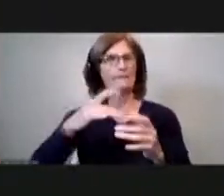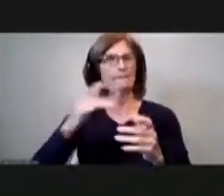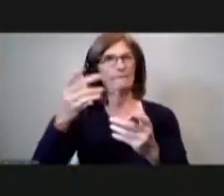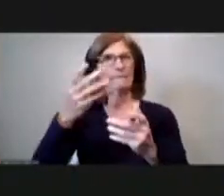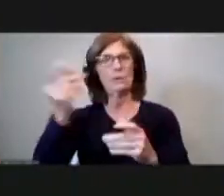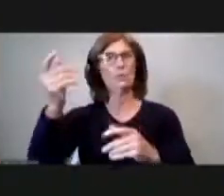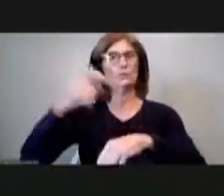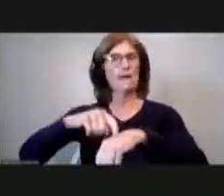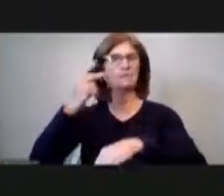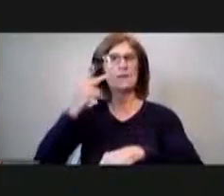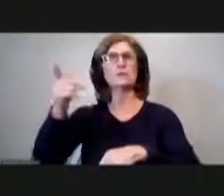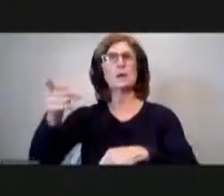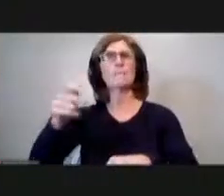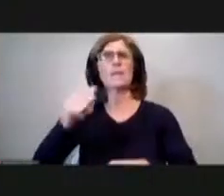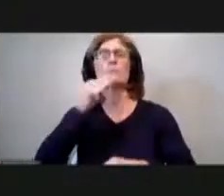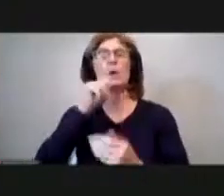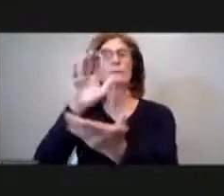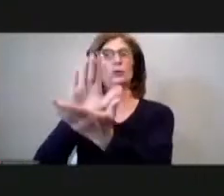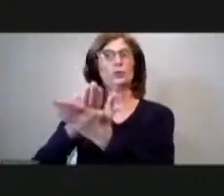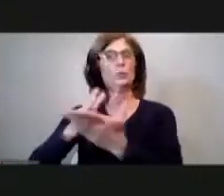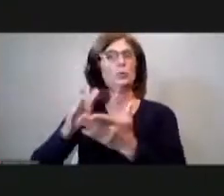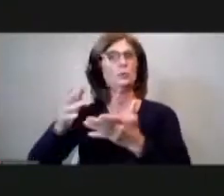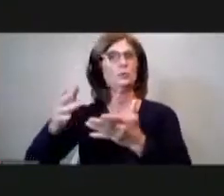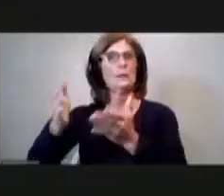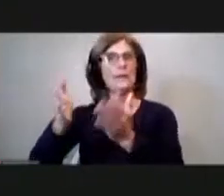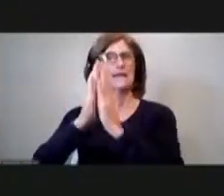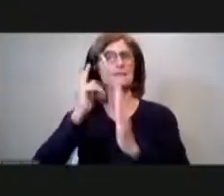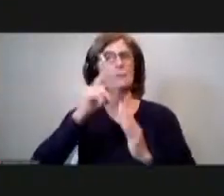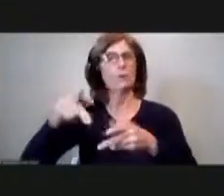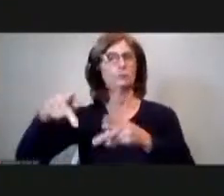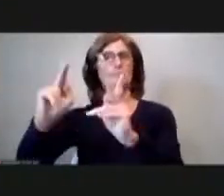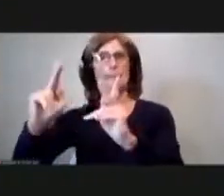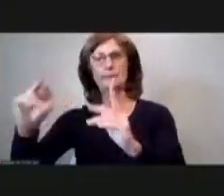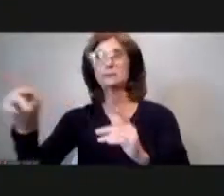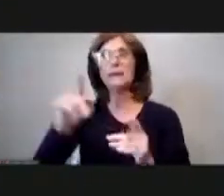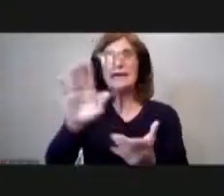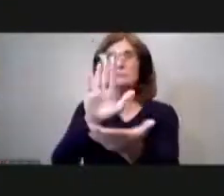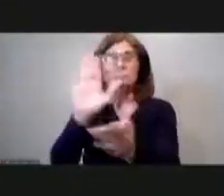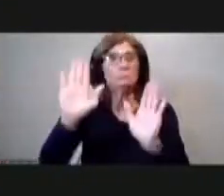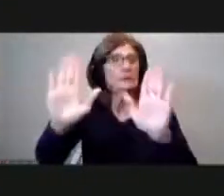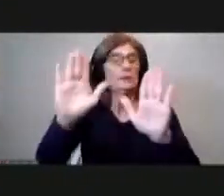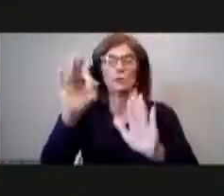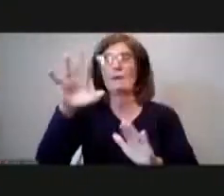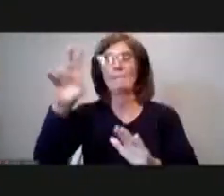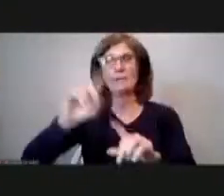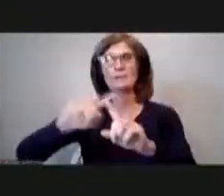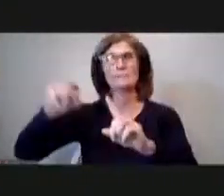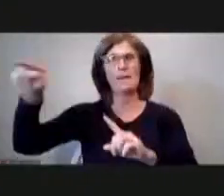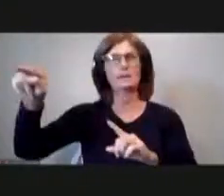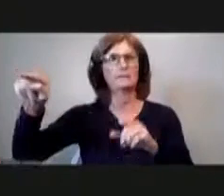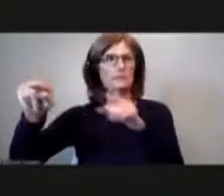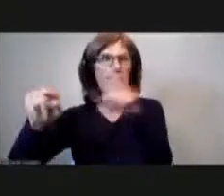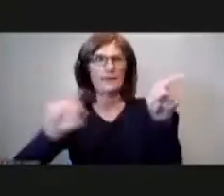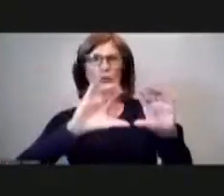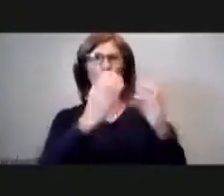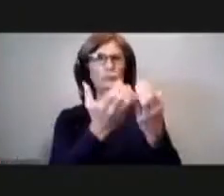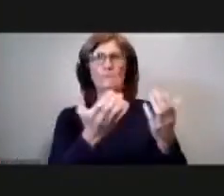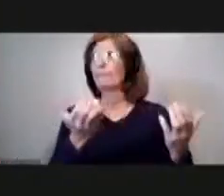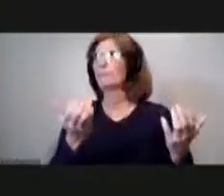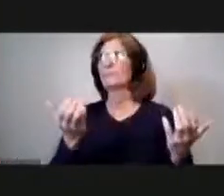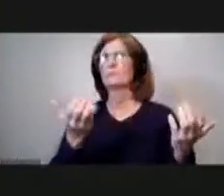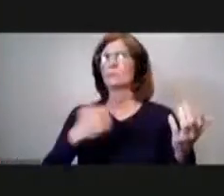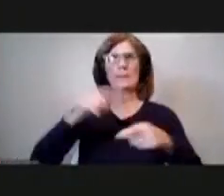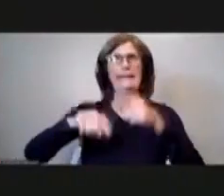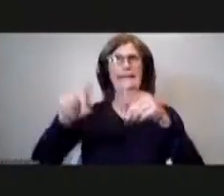coming over from a different part of the city and using that field it's a great field and um you know they're just